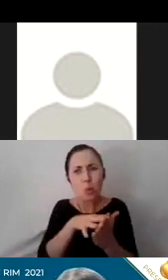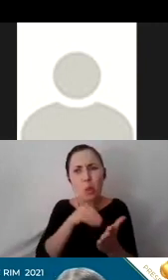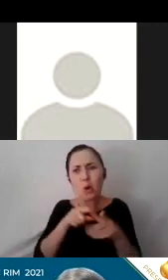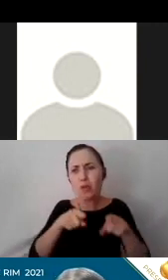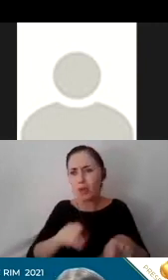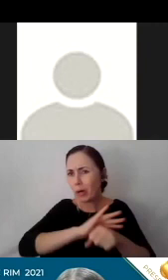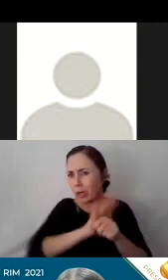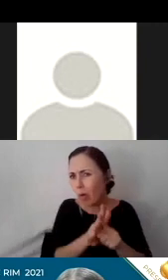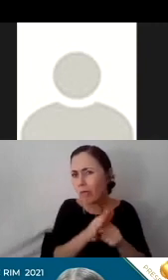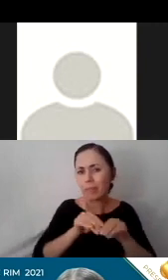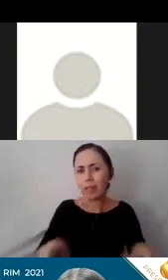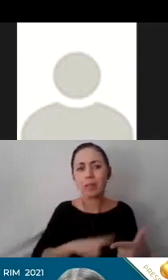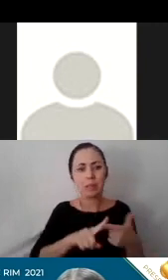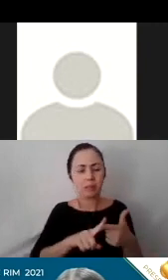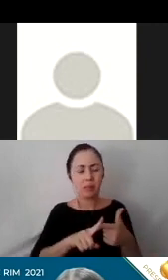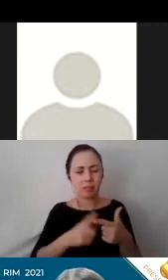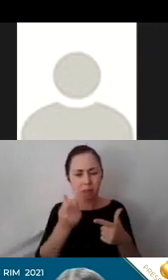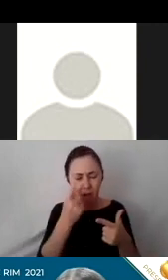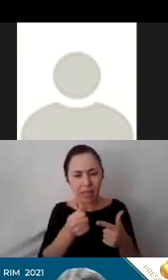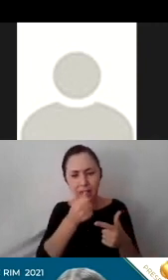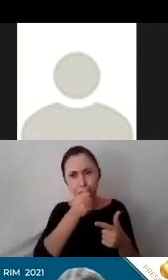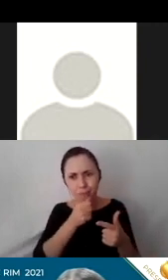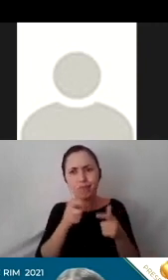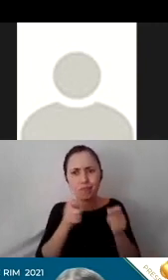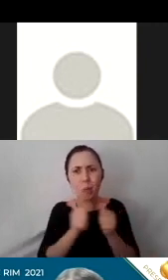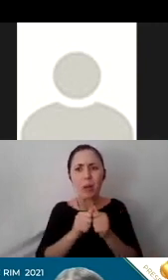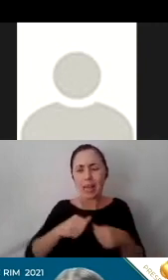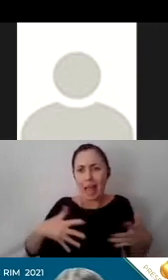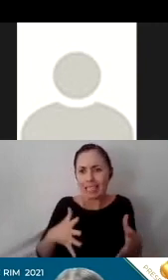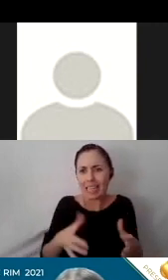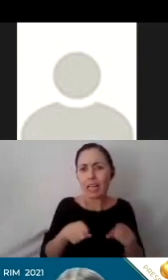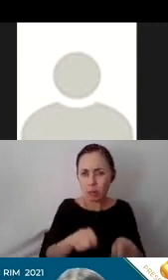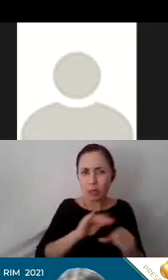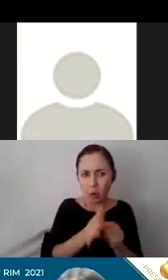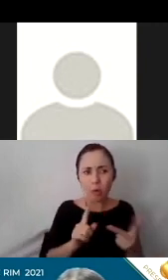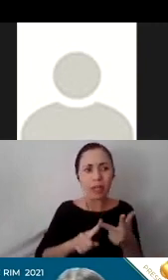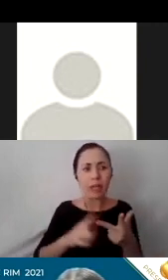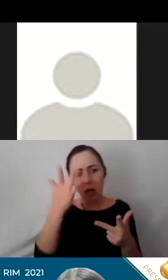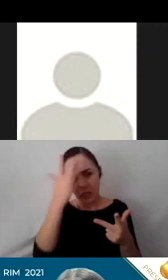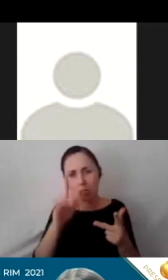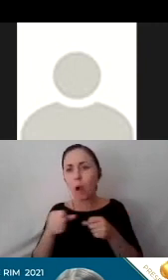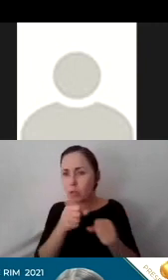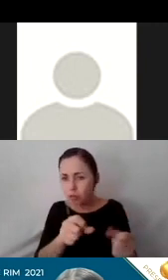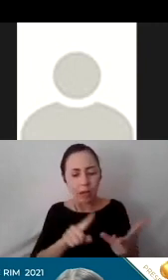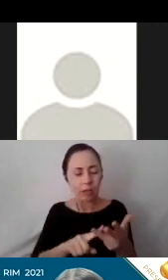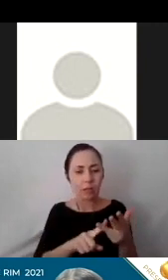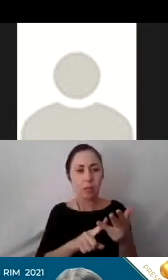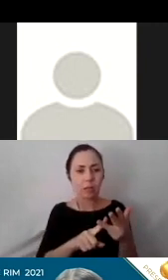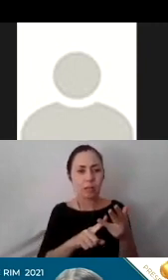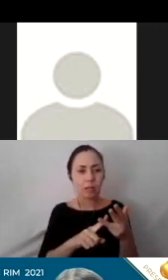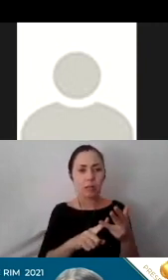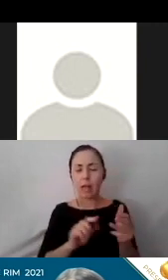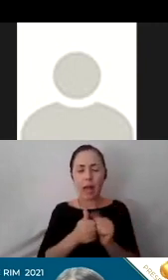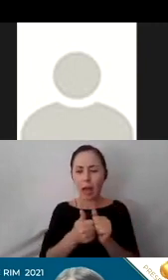understanding and coping with anxiety in the context of COVID-19, smart strategies centering your child in the IEP